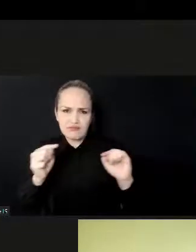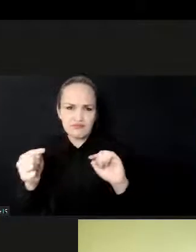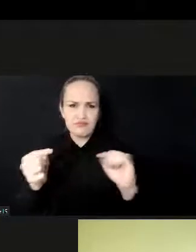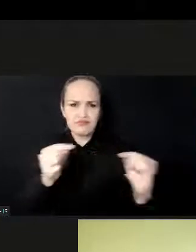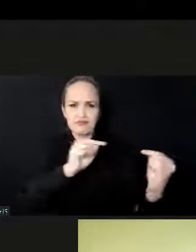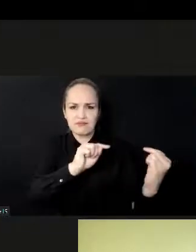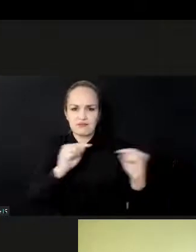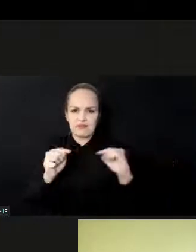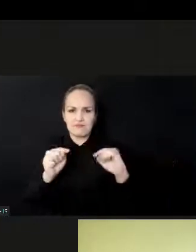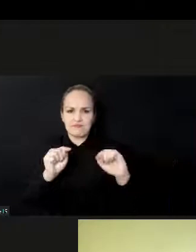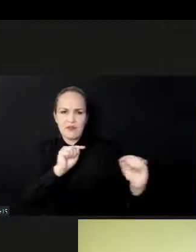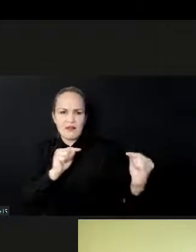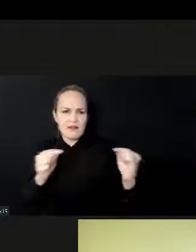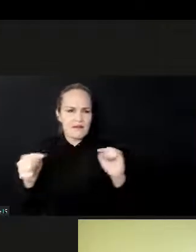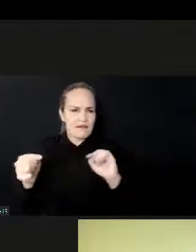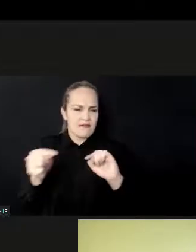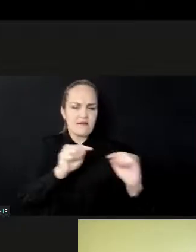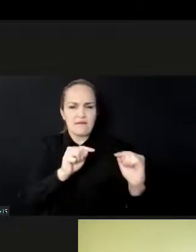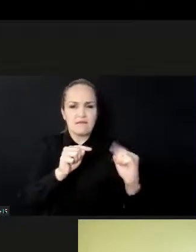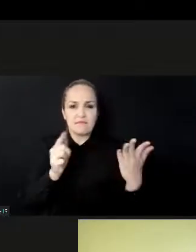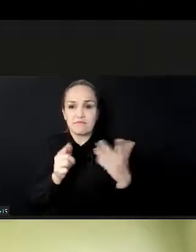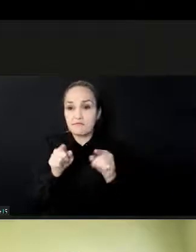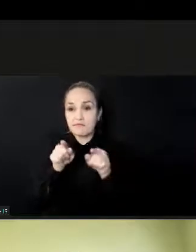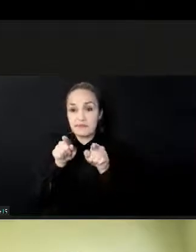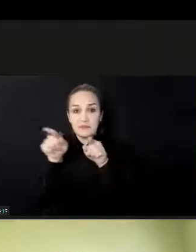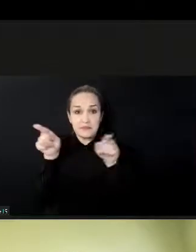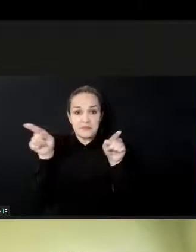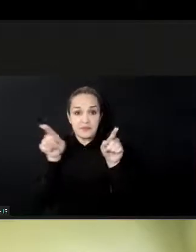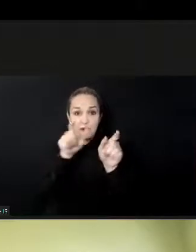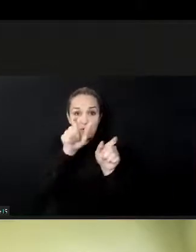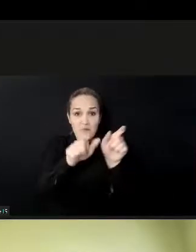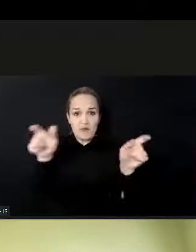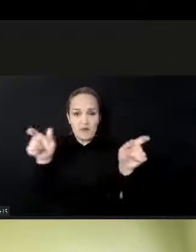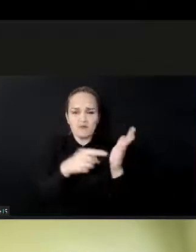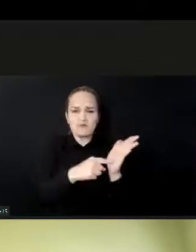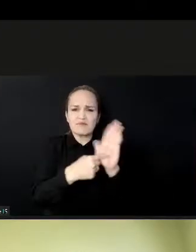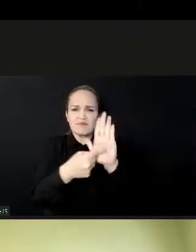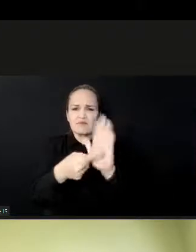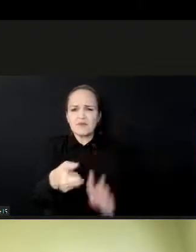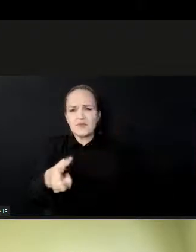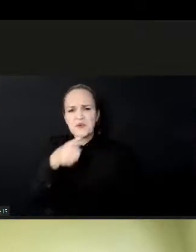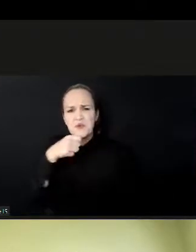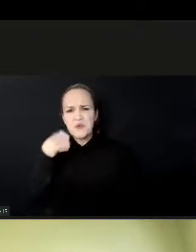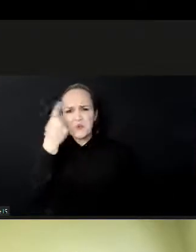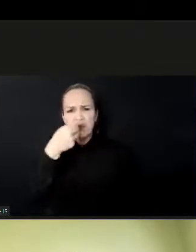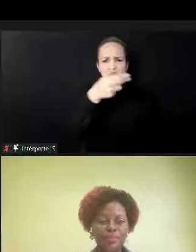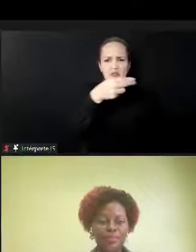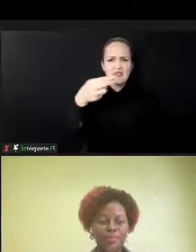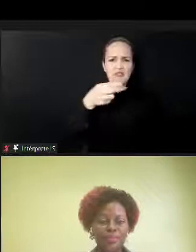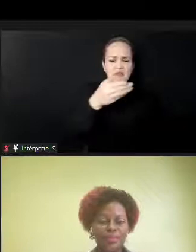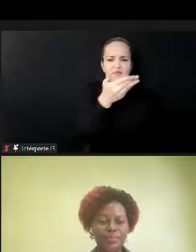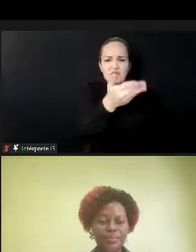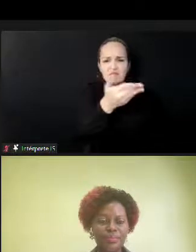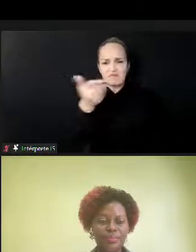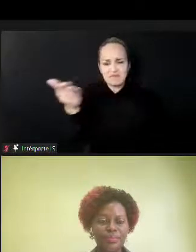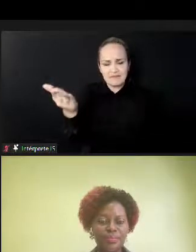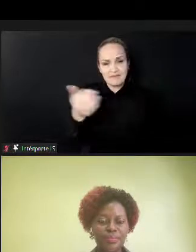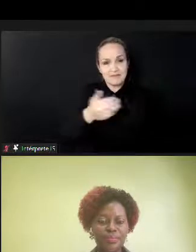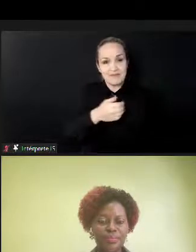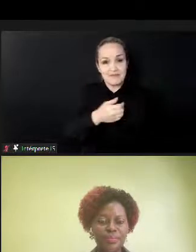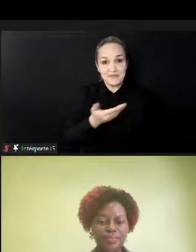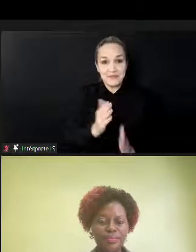introduce themselves because I think you'd probably be better introducing yourself than I would introducing you. So first,